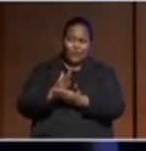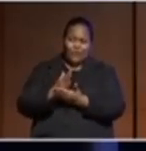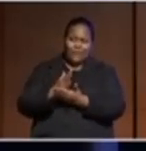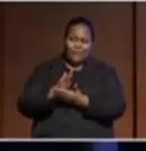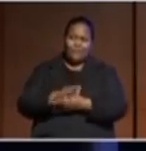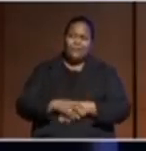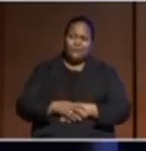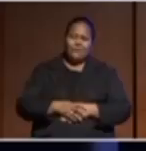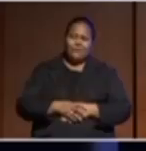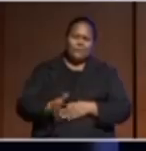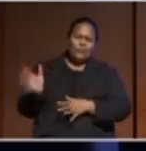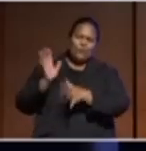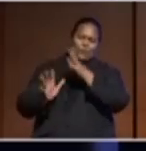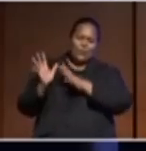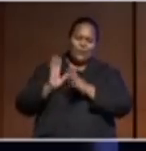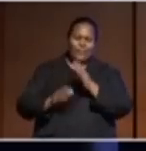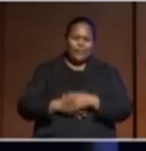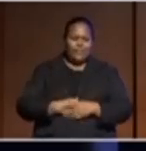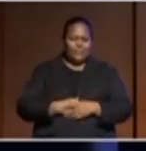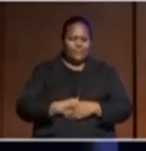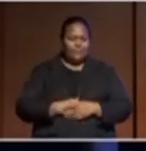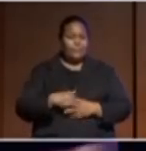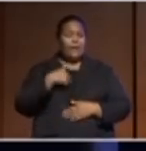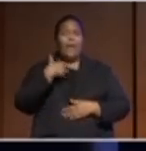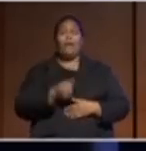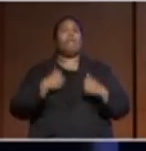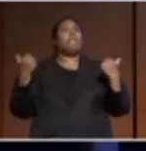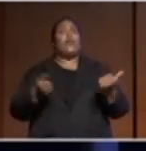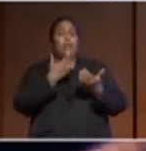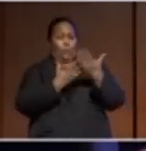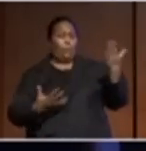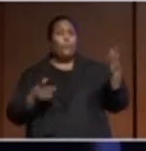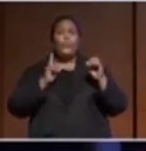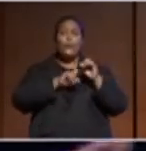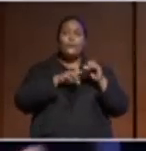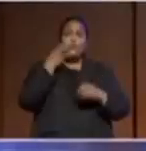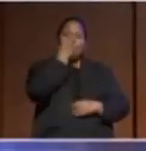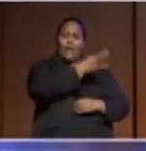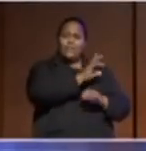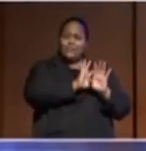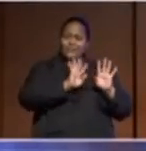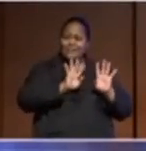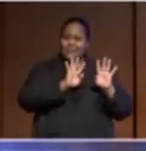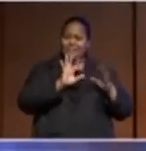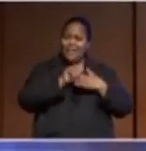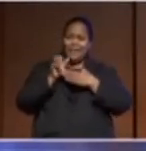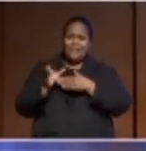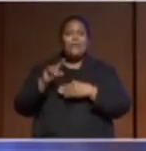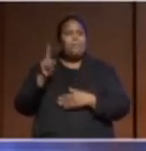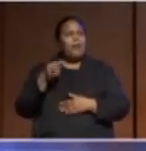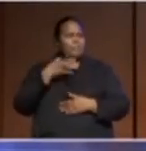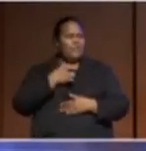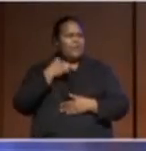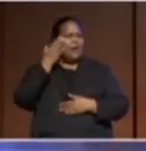honest story. I had a whole lot more questions to ask these leaders, but I'm really conscious that